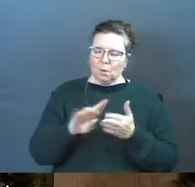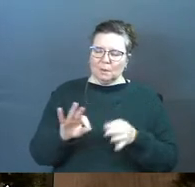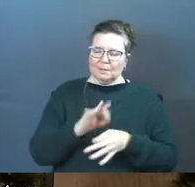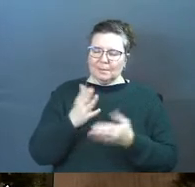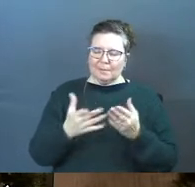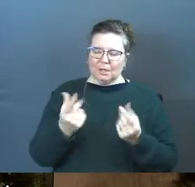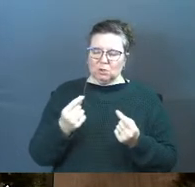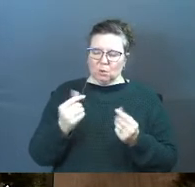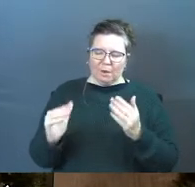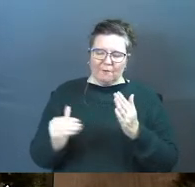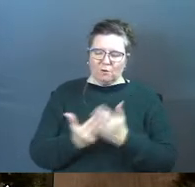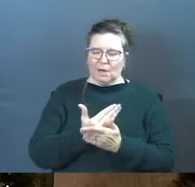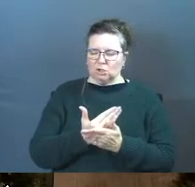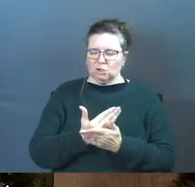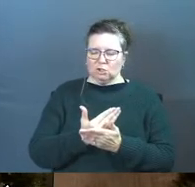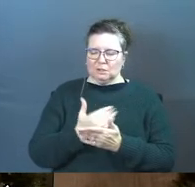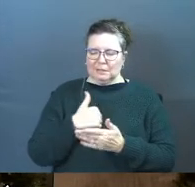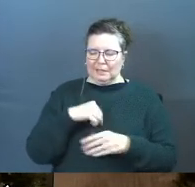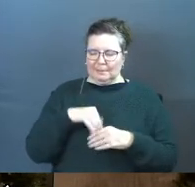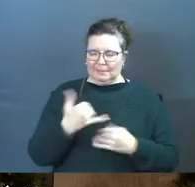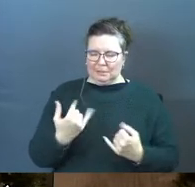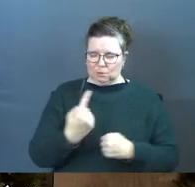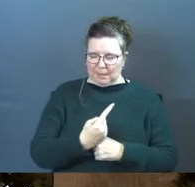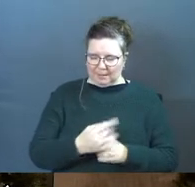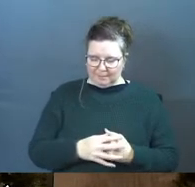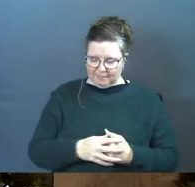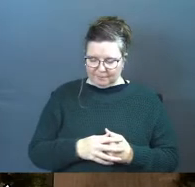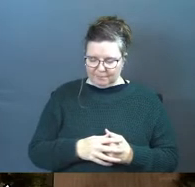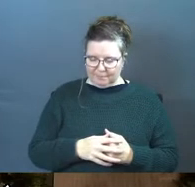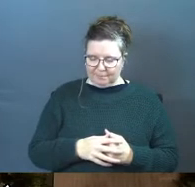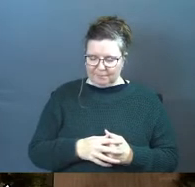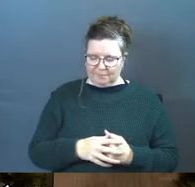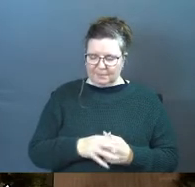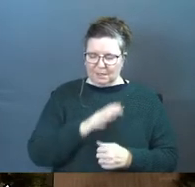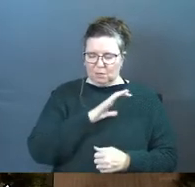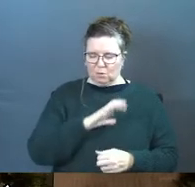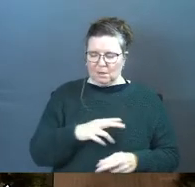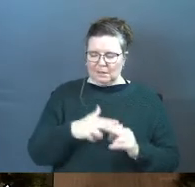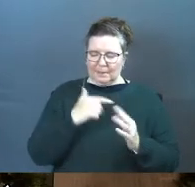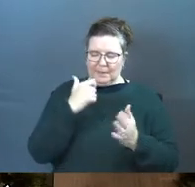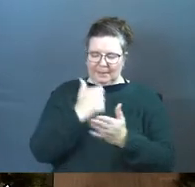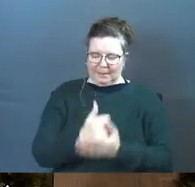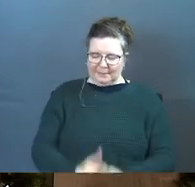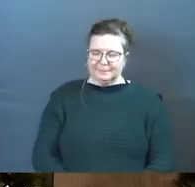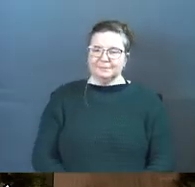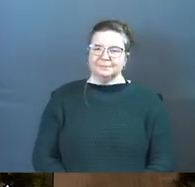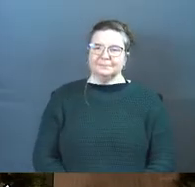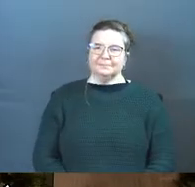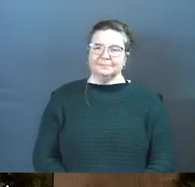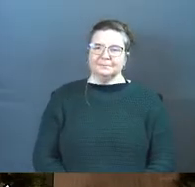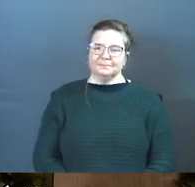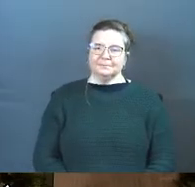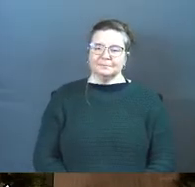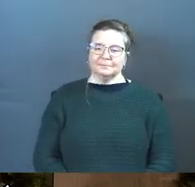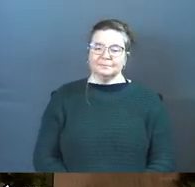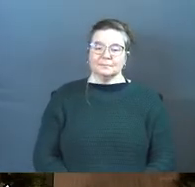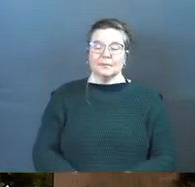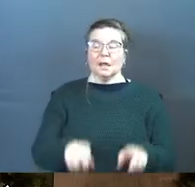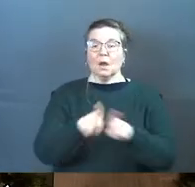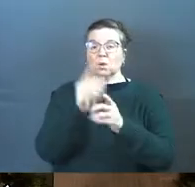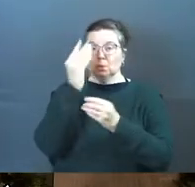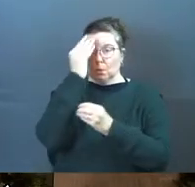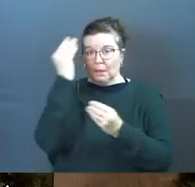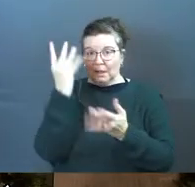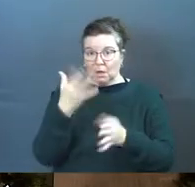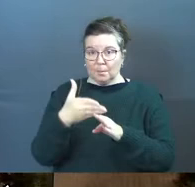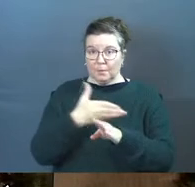Spirit might do afresh in me today. In Christ's name, amen. Amen. I'll also let